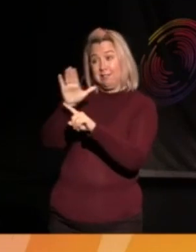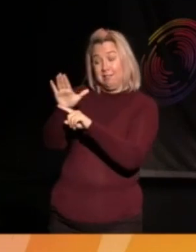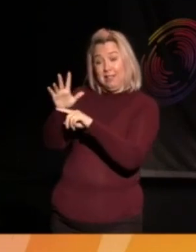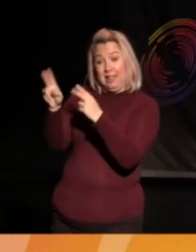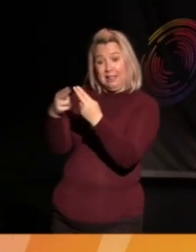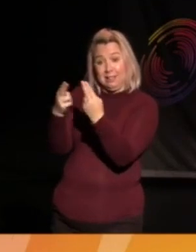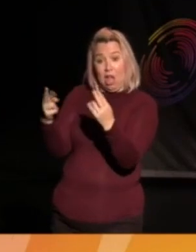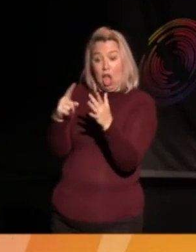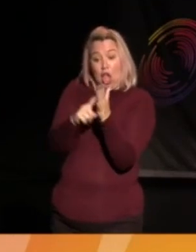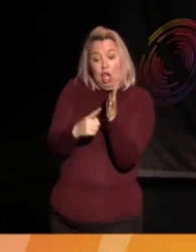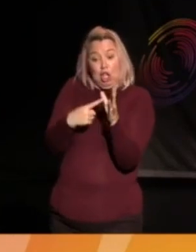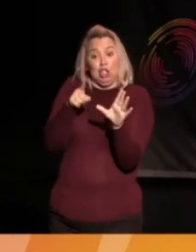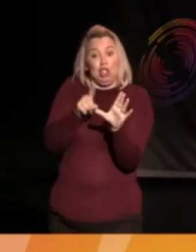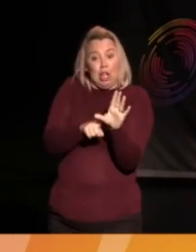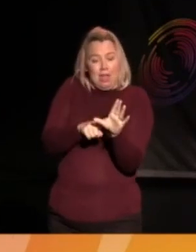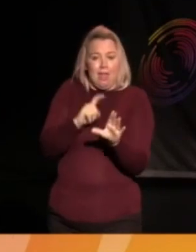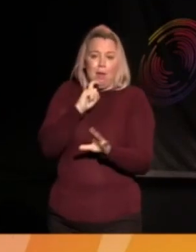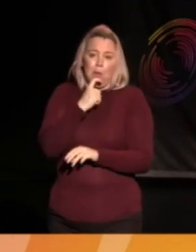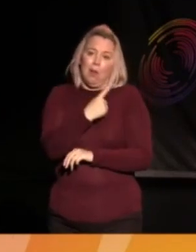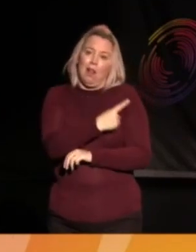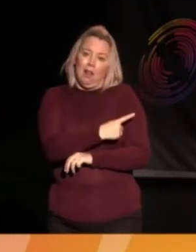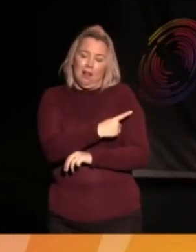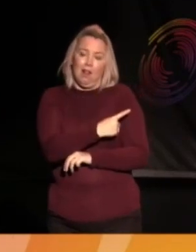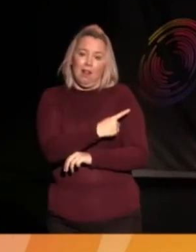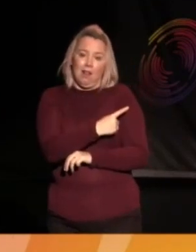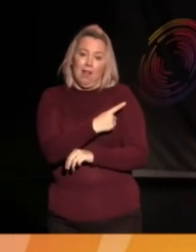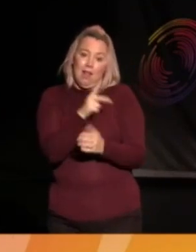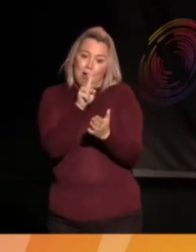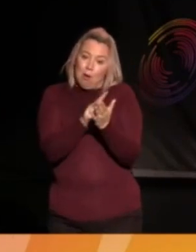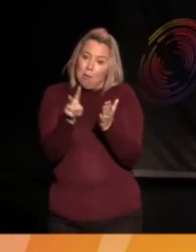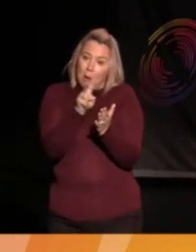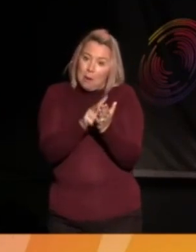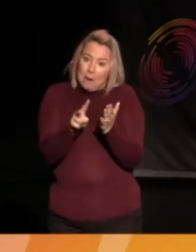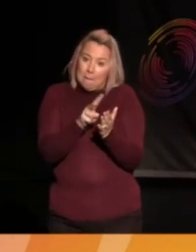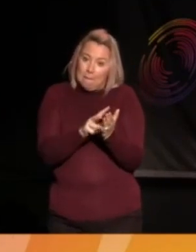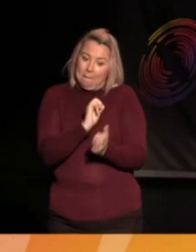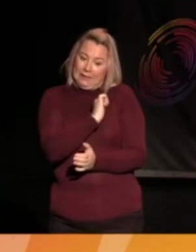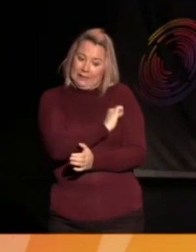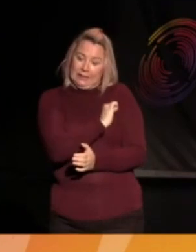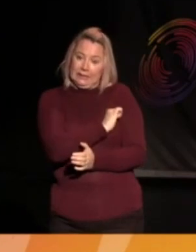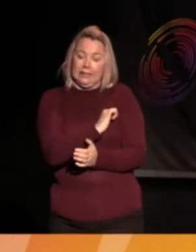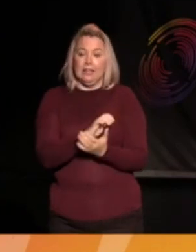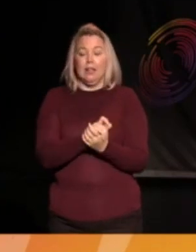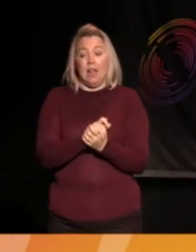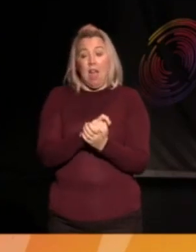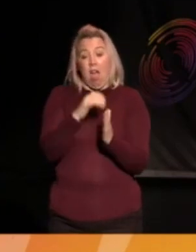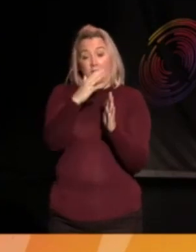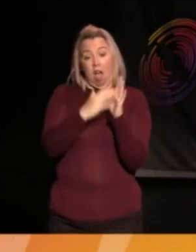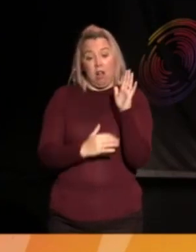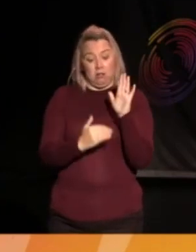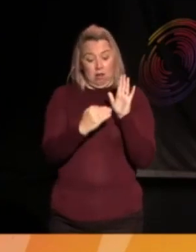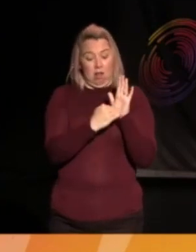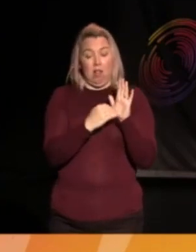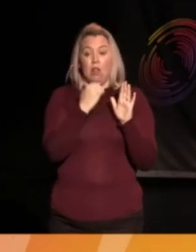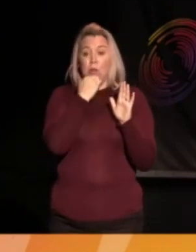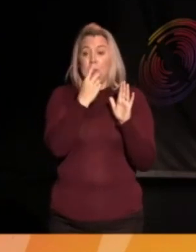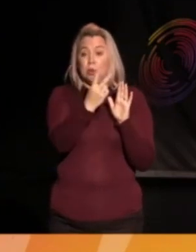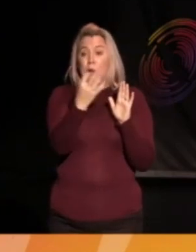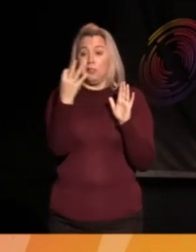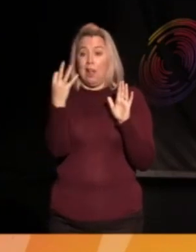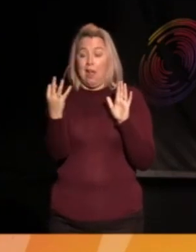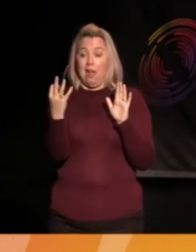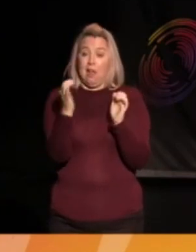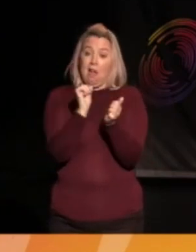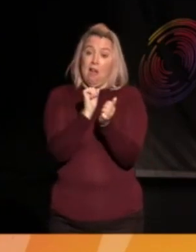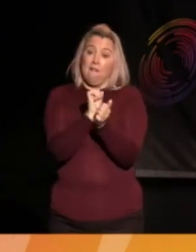And Jay is going to read their poem, created from Article 28, free